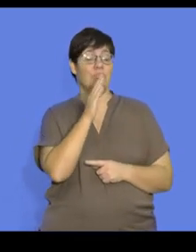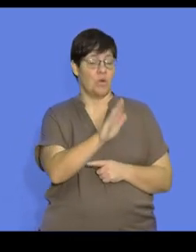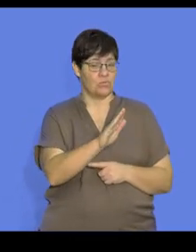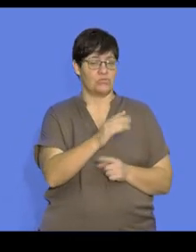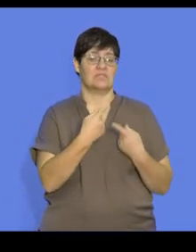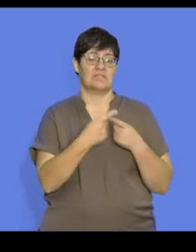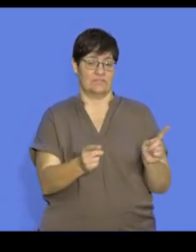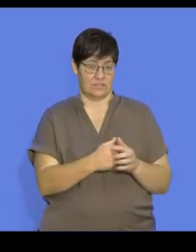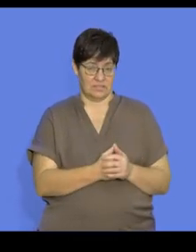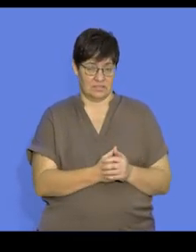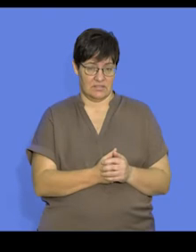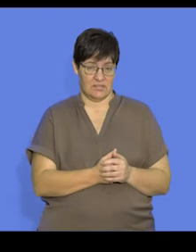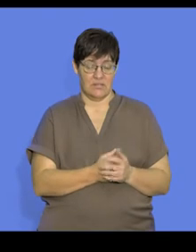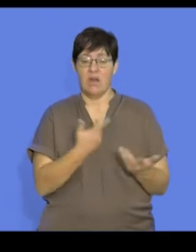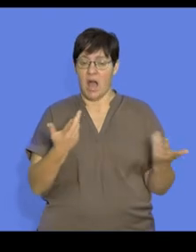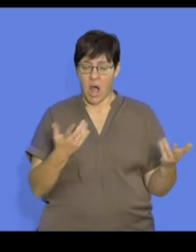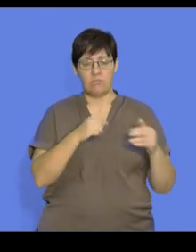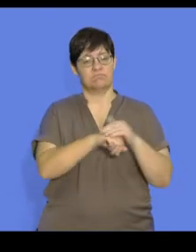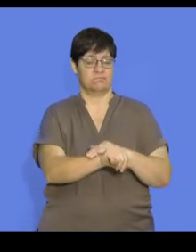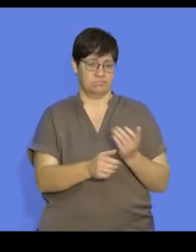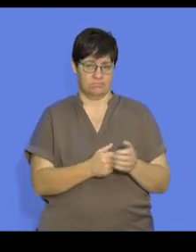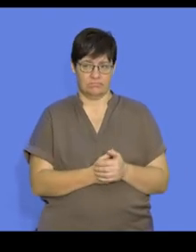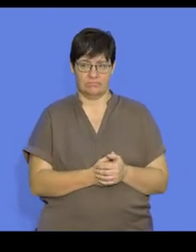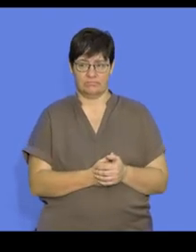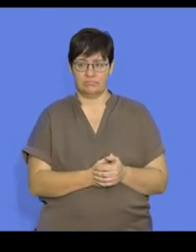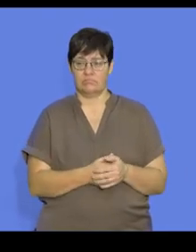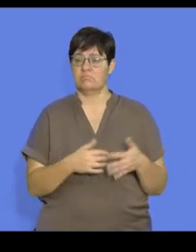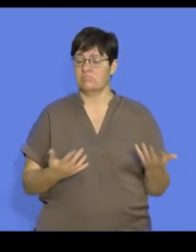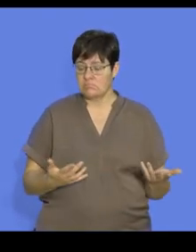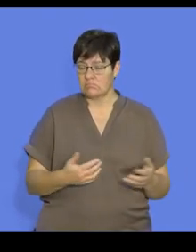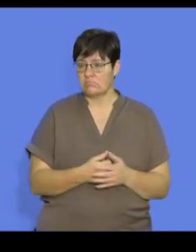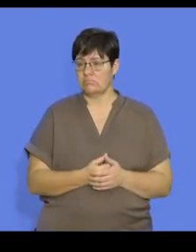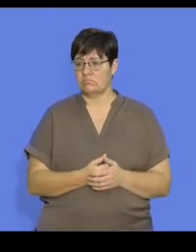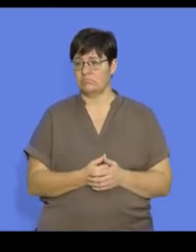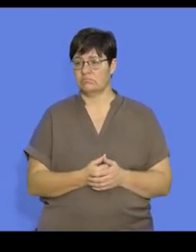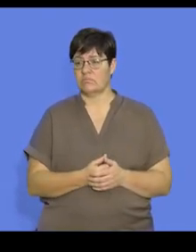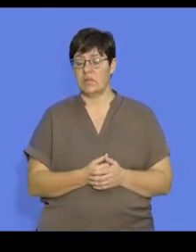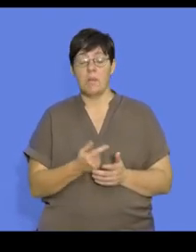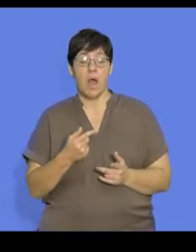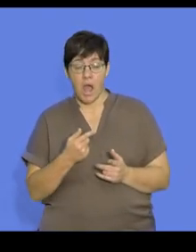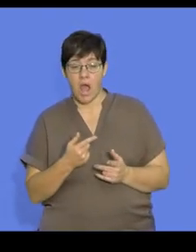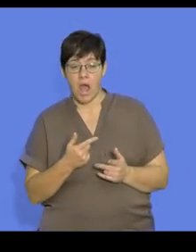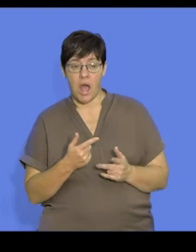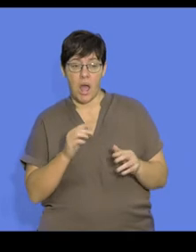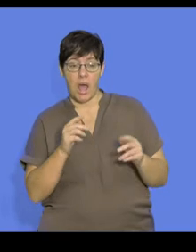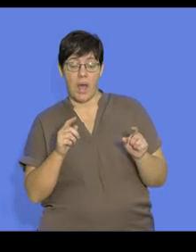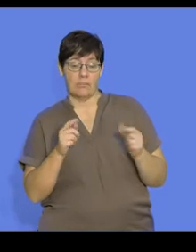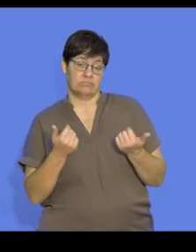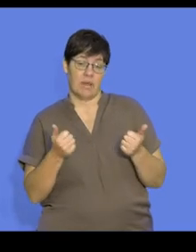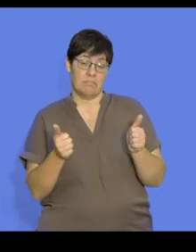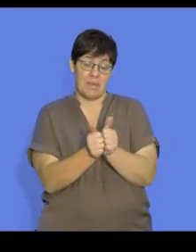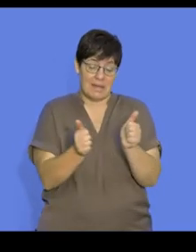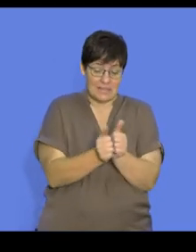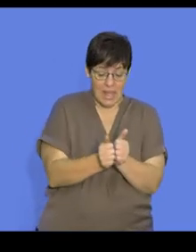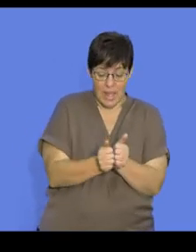various aspects of reproduction, such as how to attract a suitable mate. And that's important in